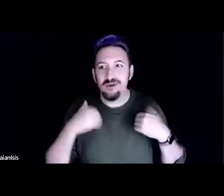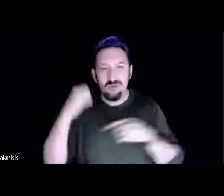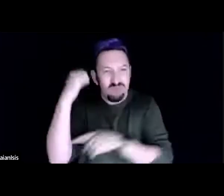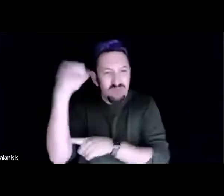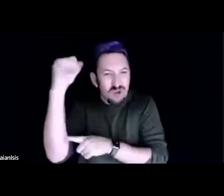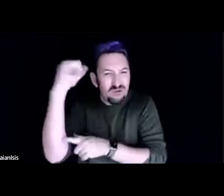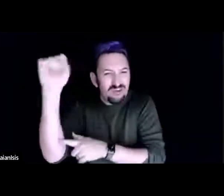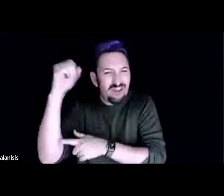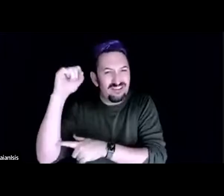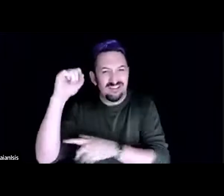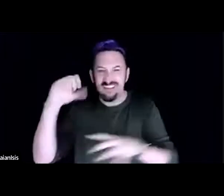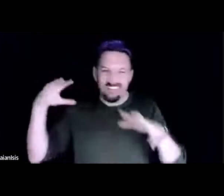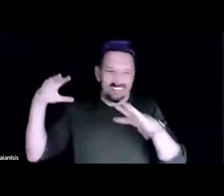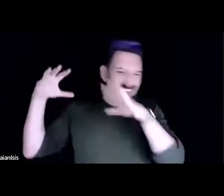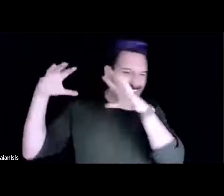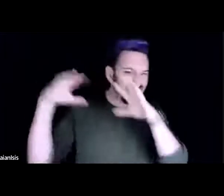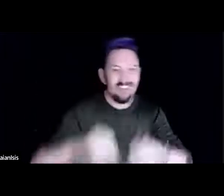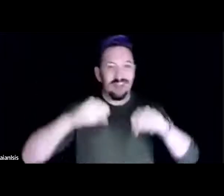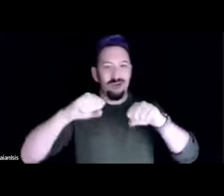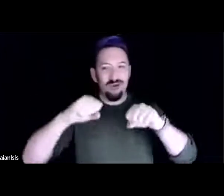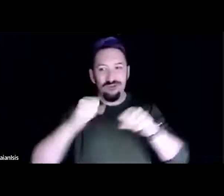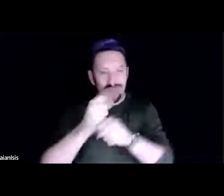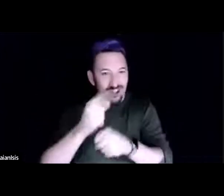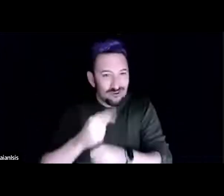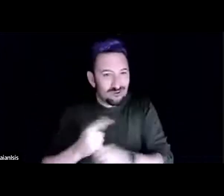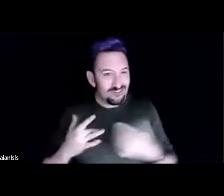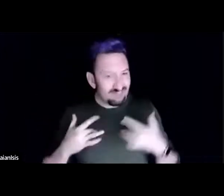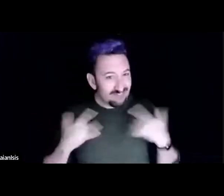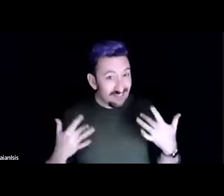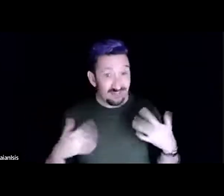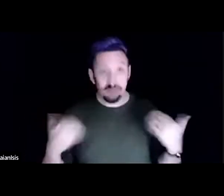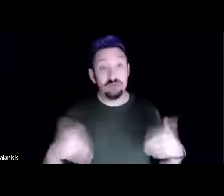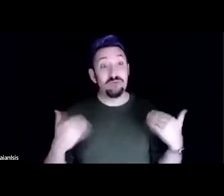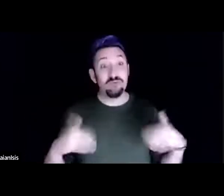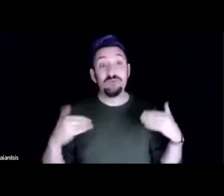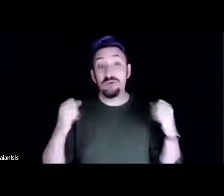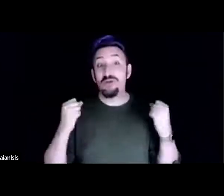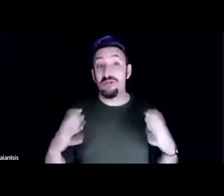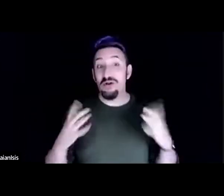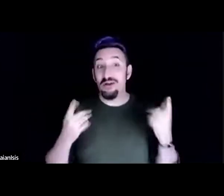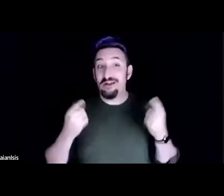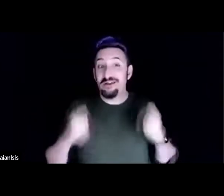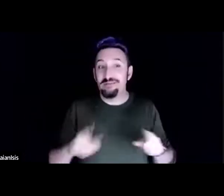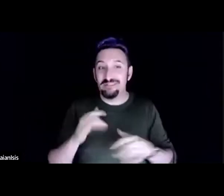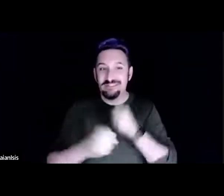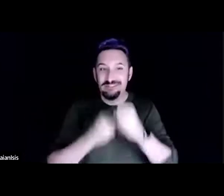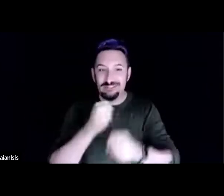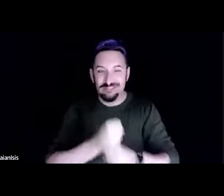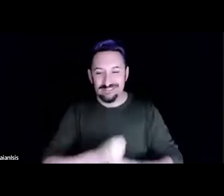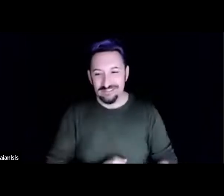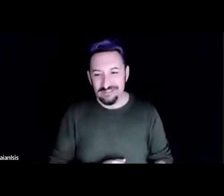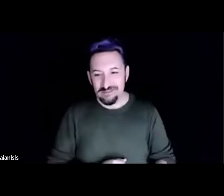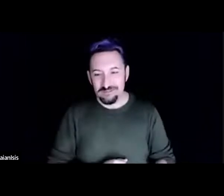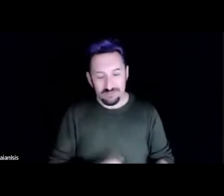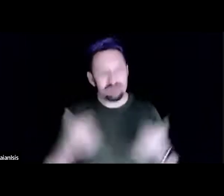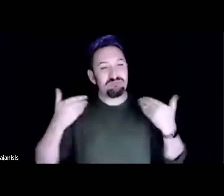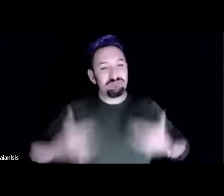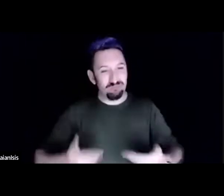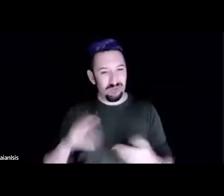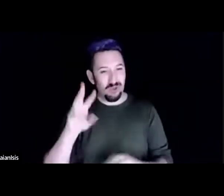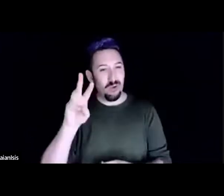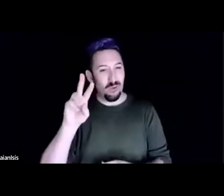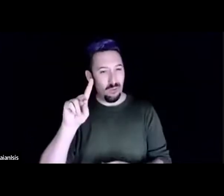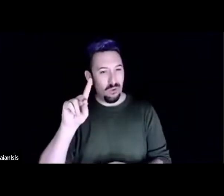there was right remember there was quite a lot we were doing that year. I am Wanda Stewart and